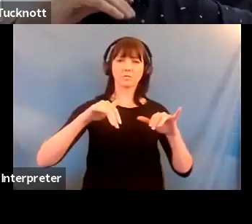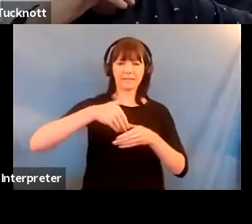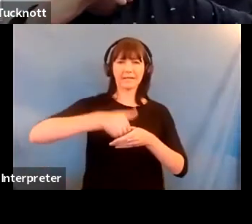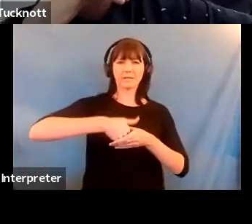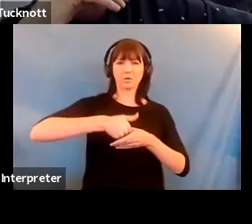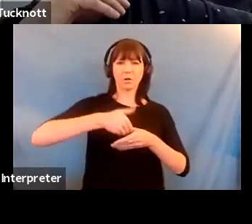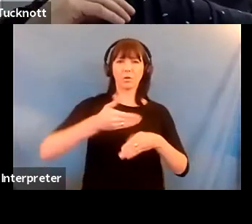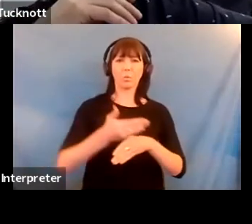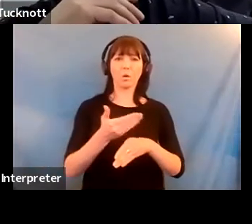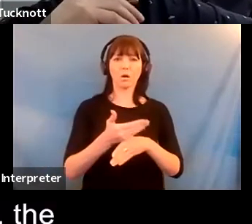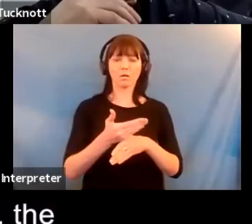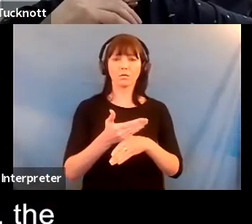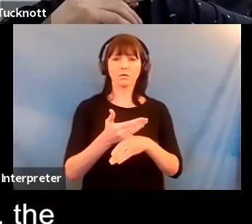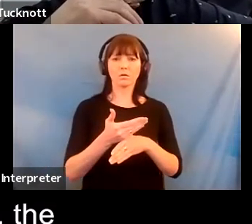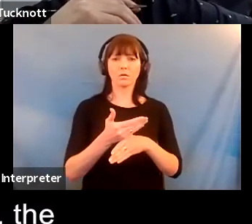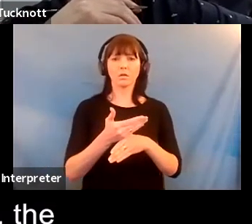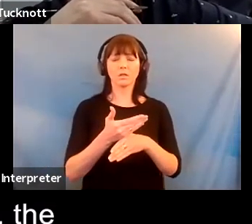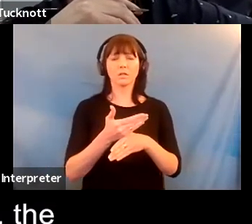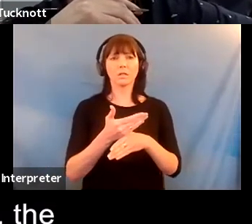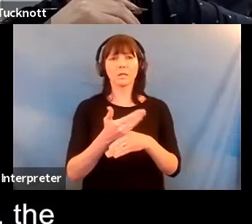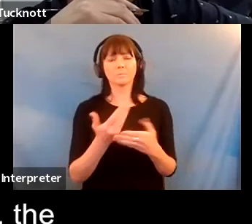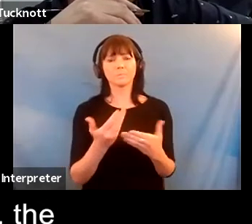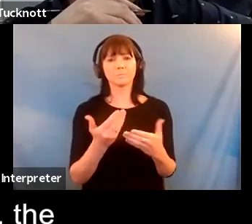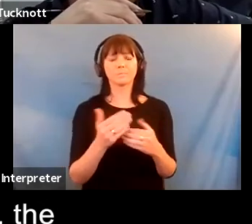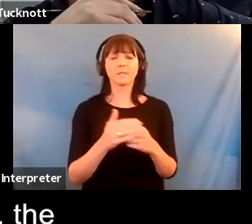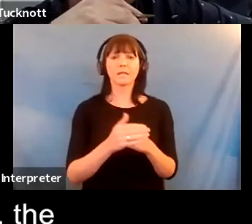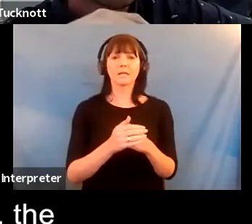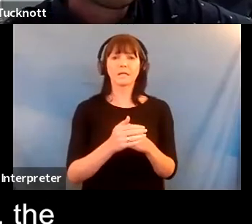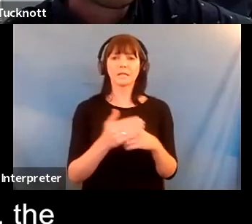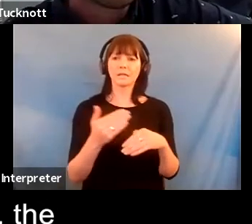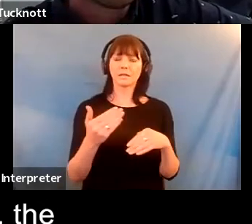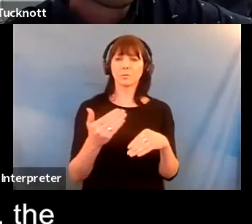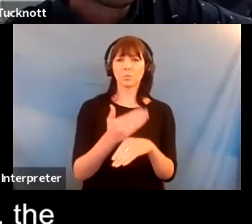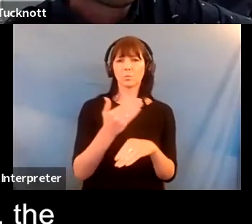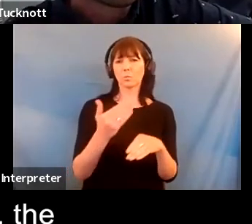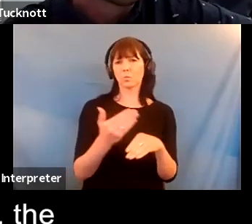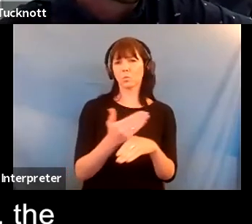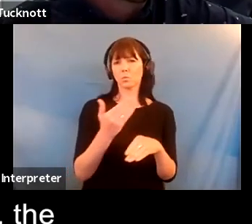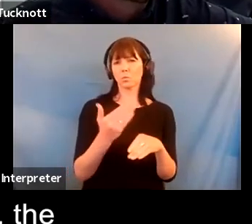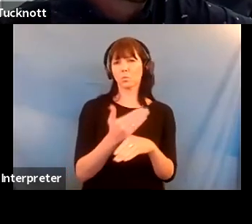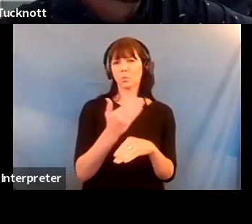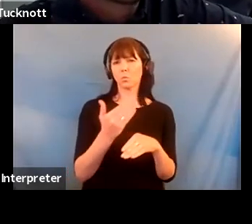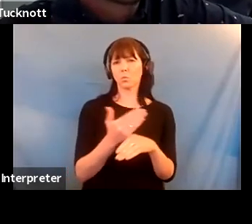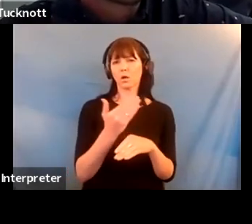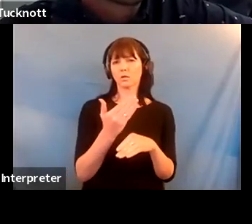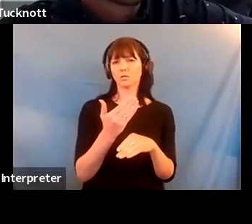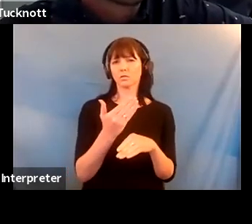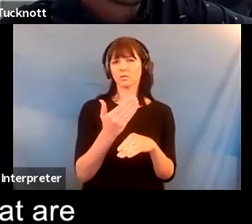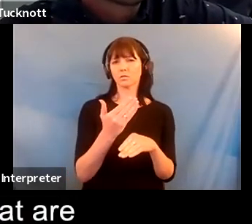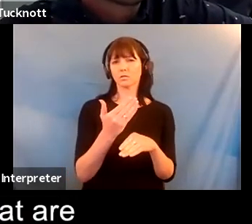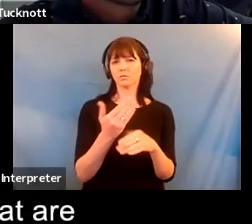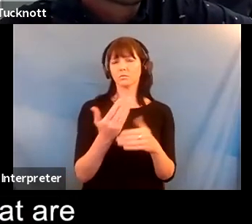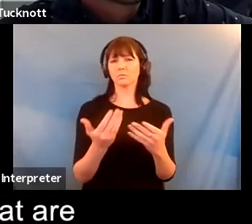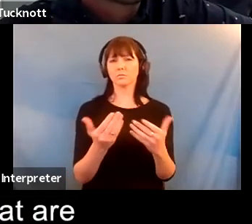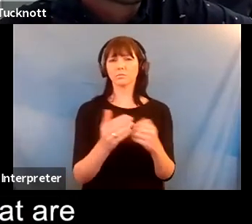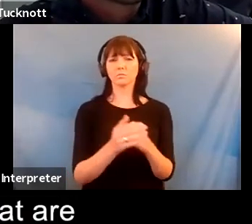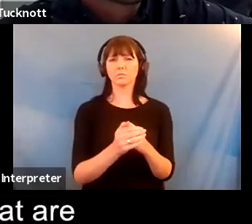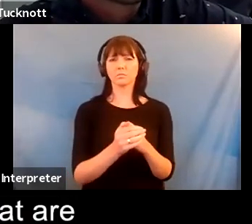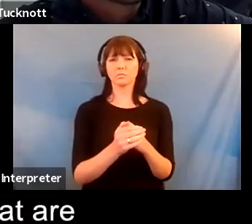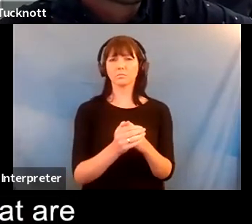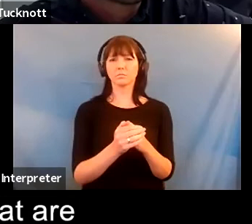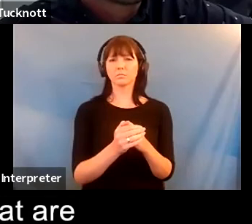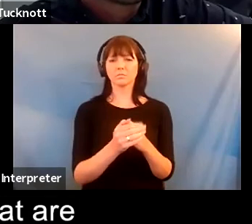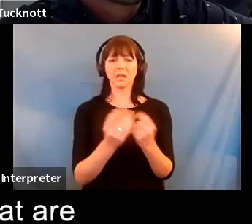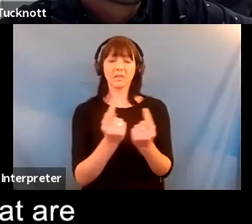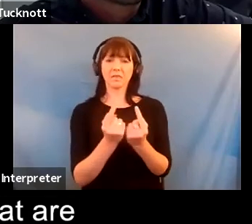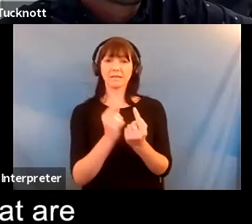um it necessarily works you know the blankness of that works with uh things that i can't control